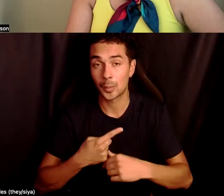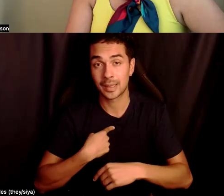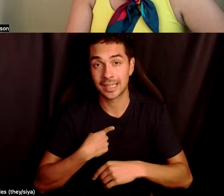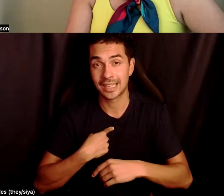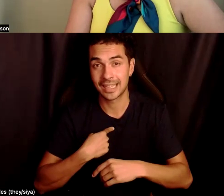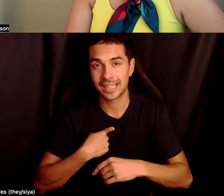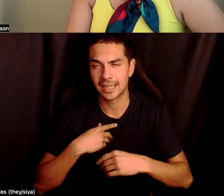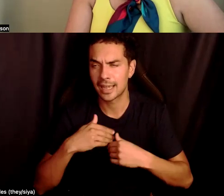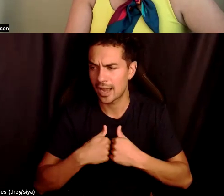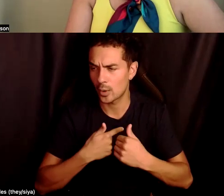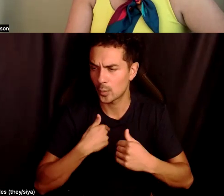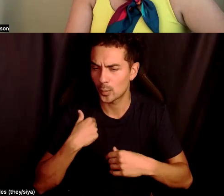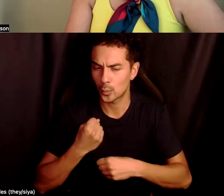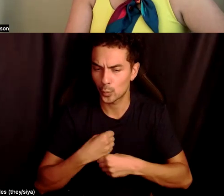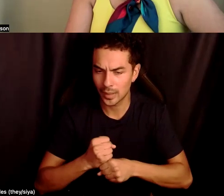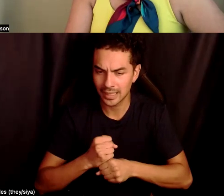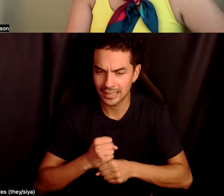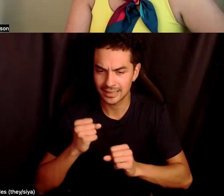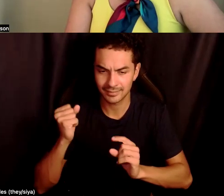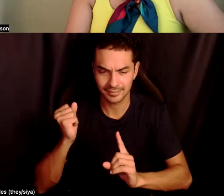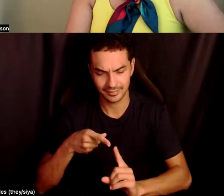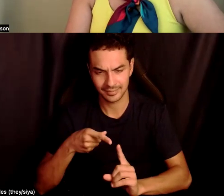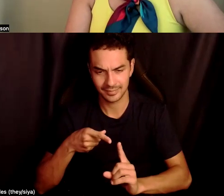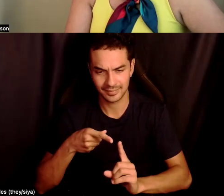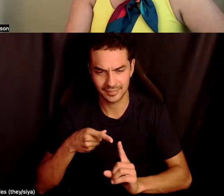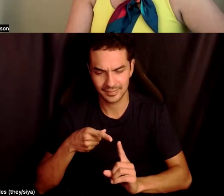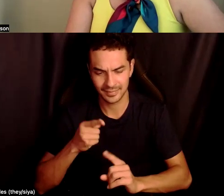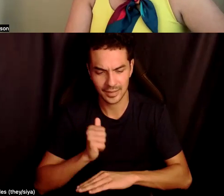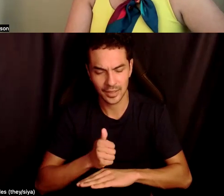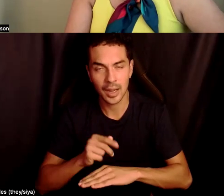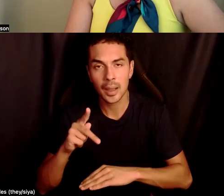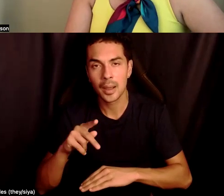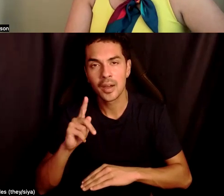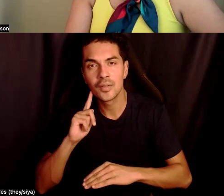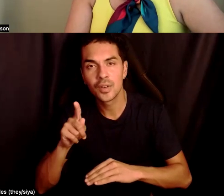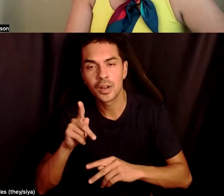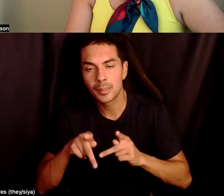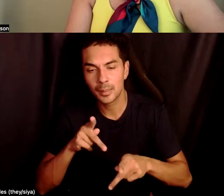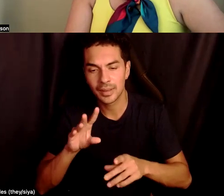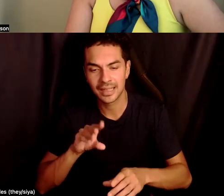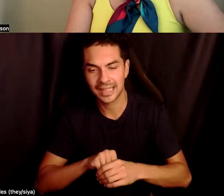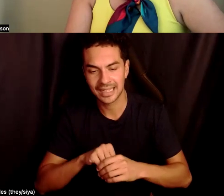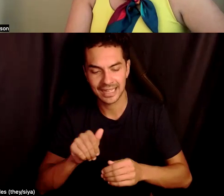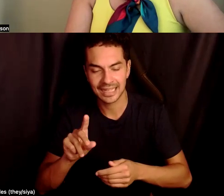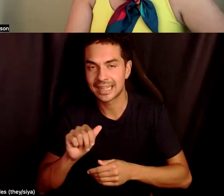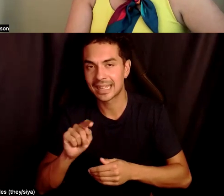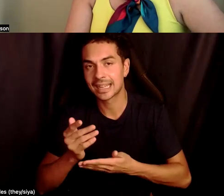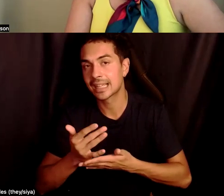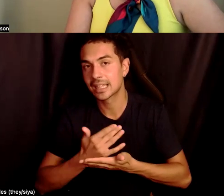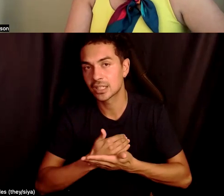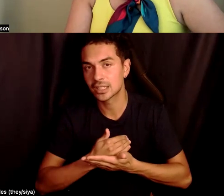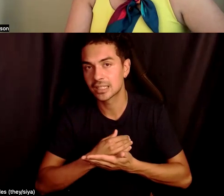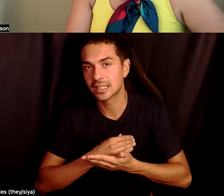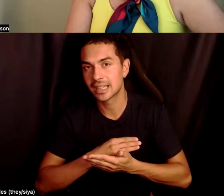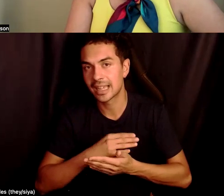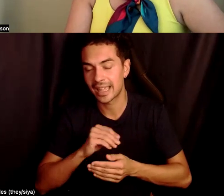how do we create entry points for folks to engage in the evaluation and data collection, right? And the defining and all of